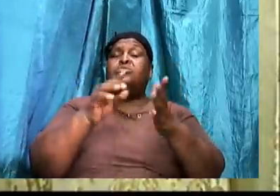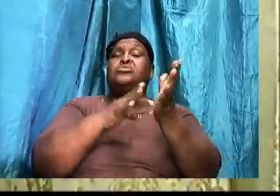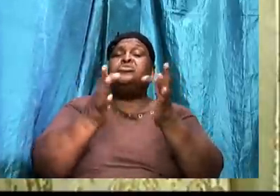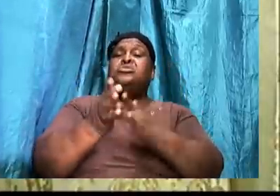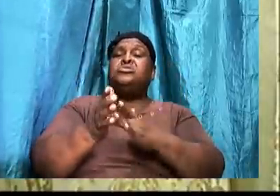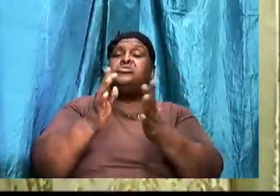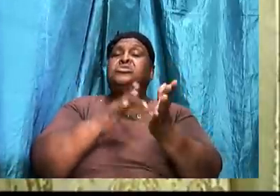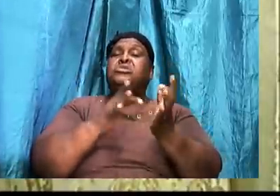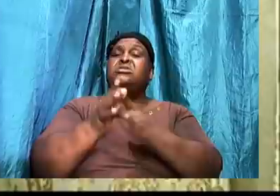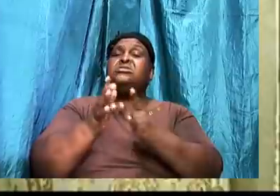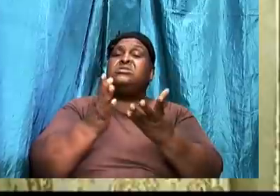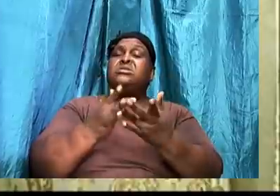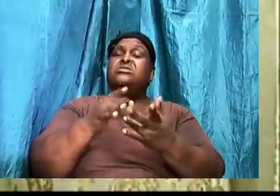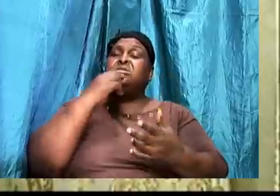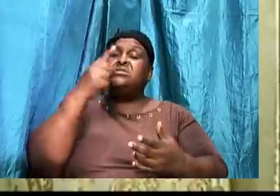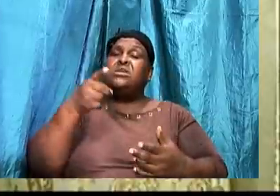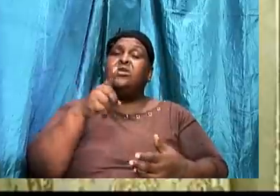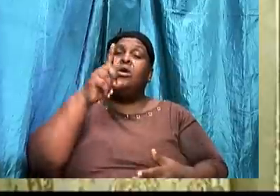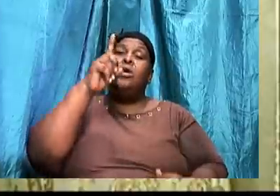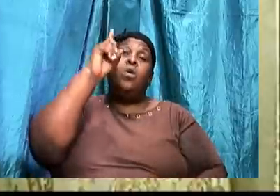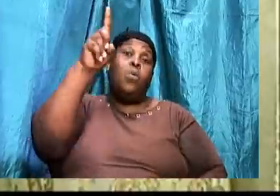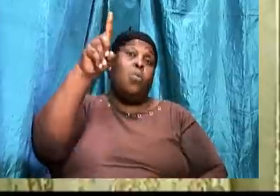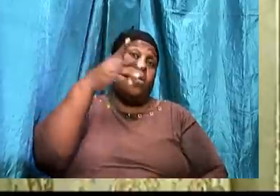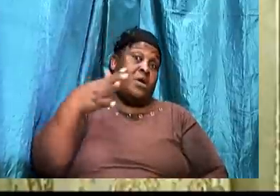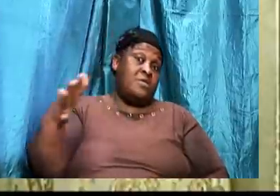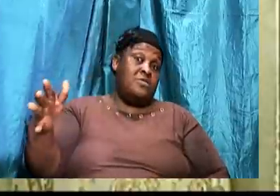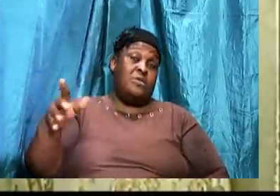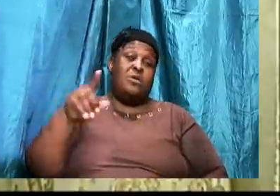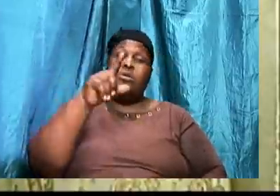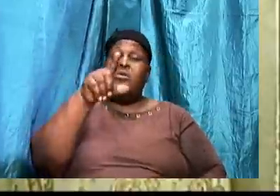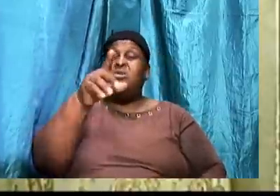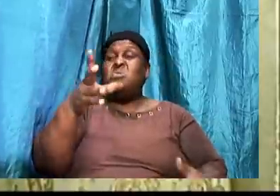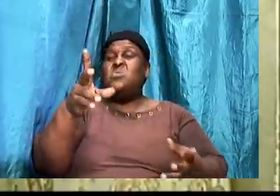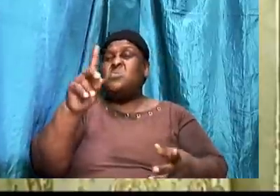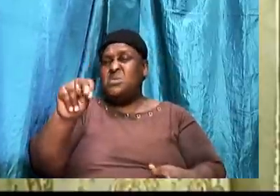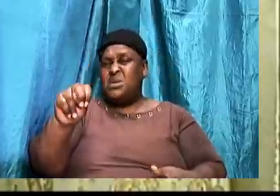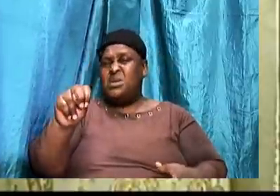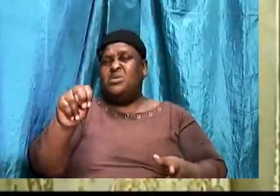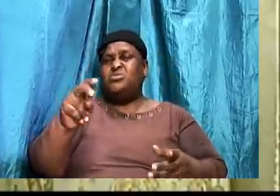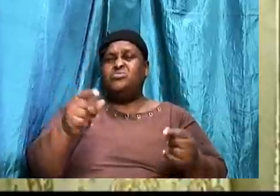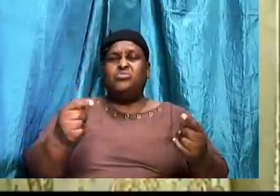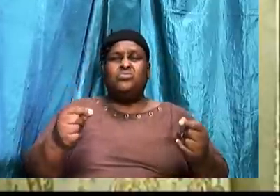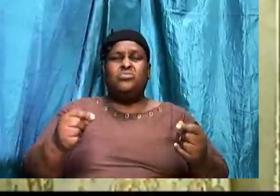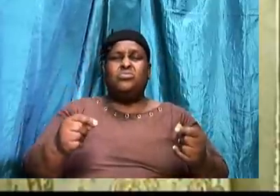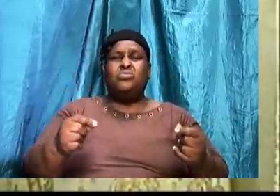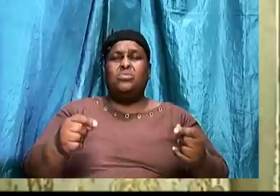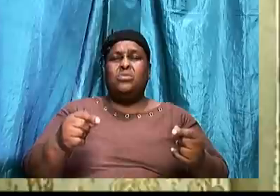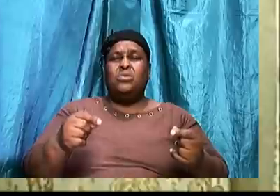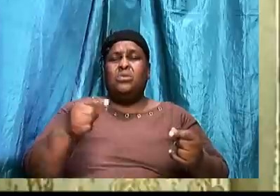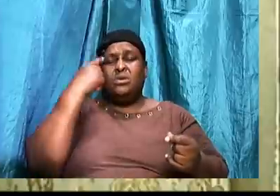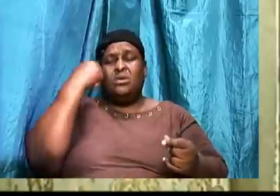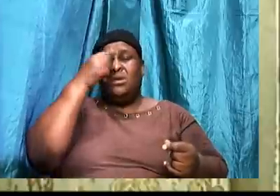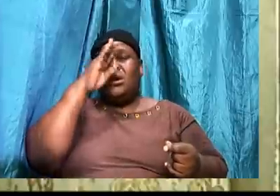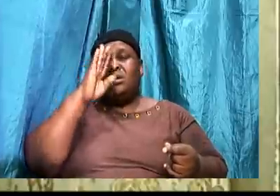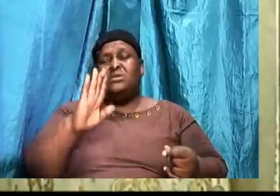And that man was a. Went away. Heavy hearted. Because he was not willing. give. Away the things. That